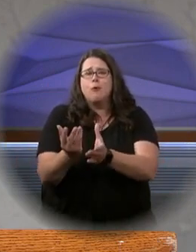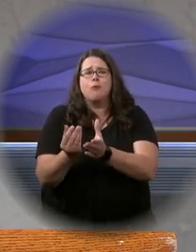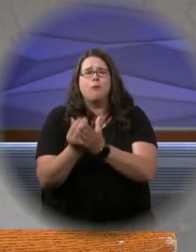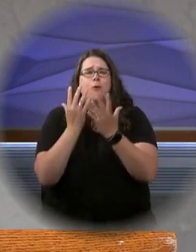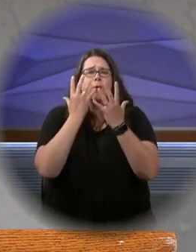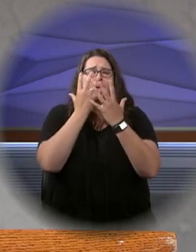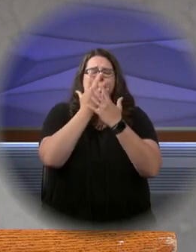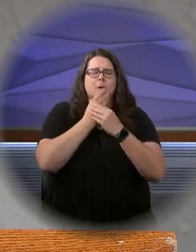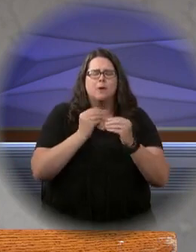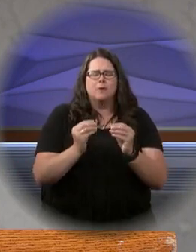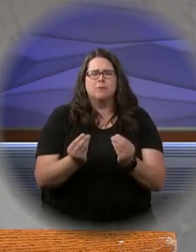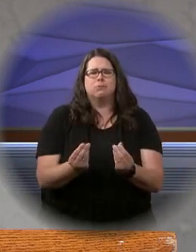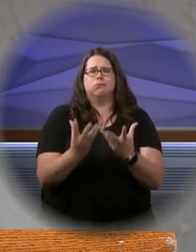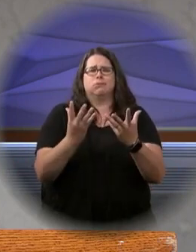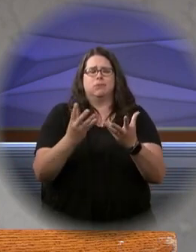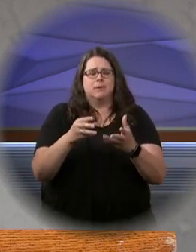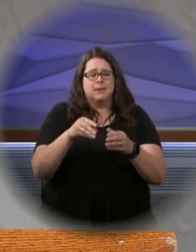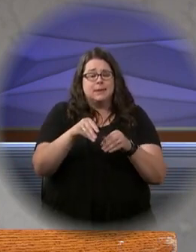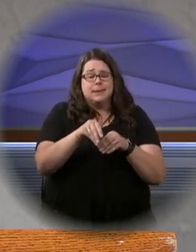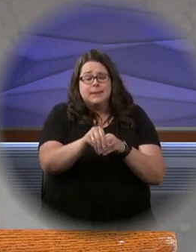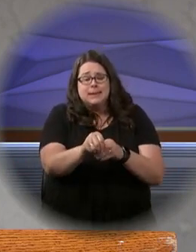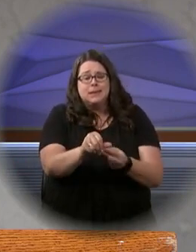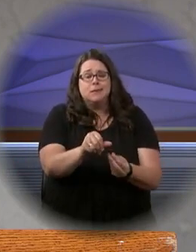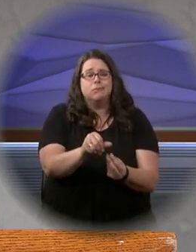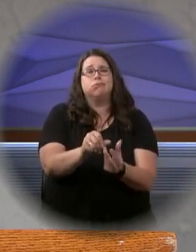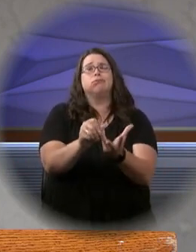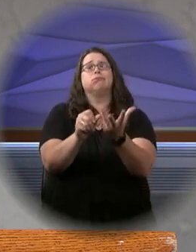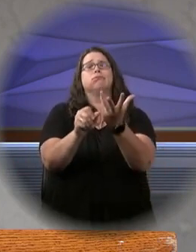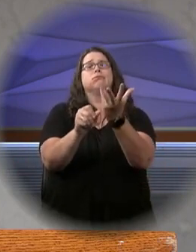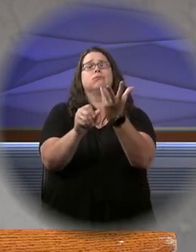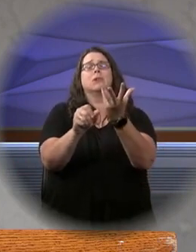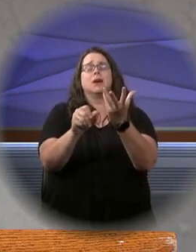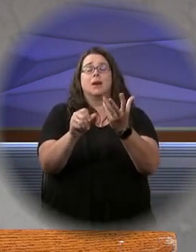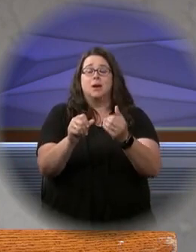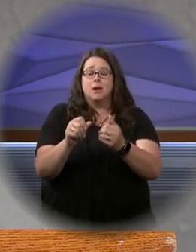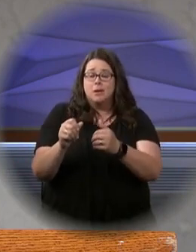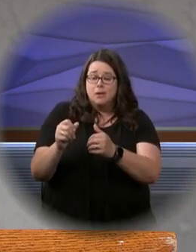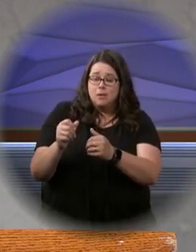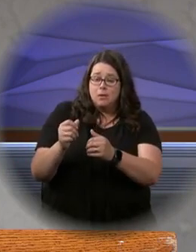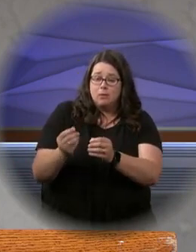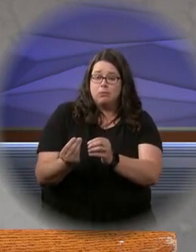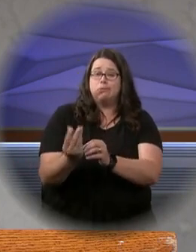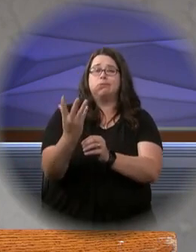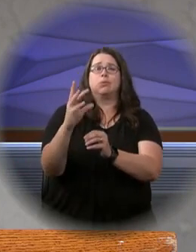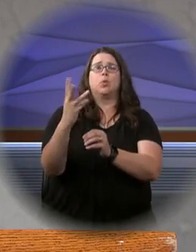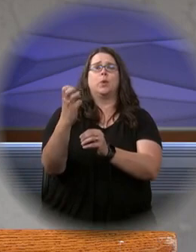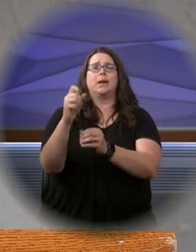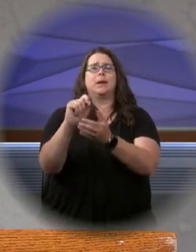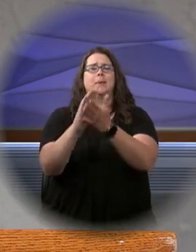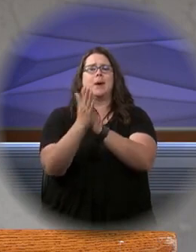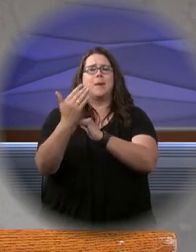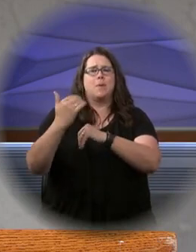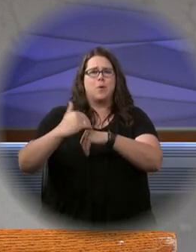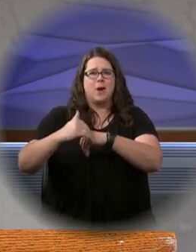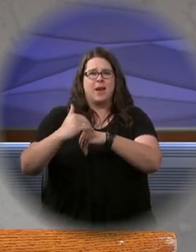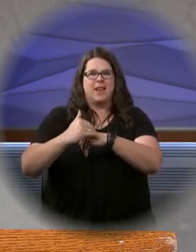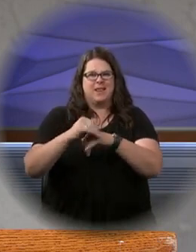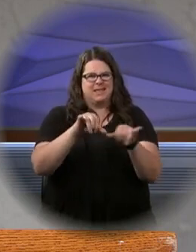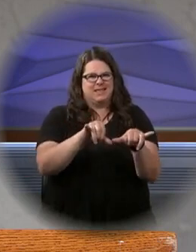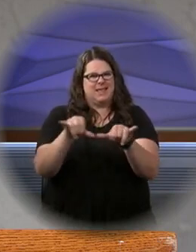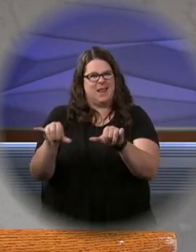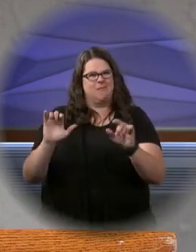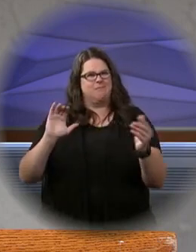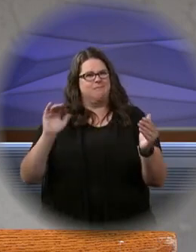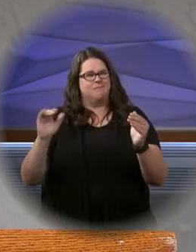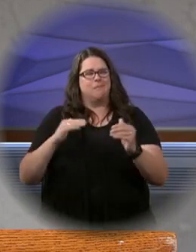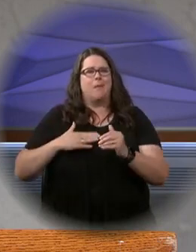and fruitful, giving seed to the one who sows, and bread to the one who eats, so shall my word be